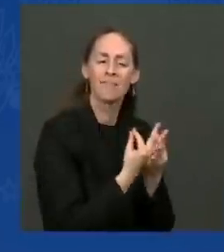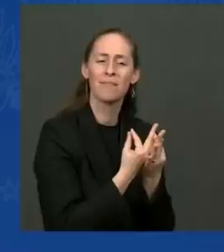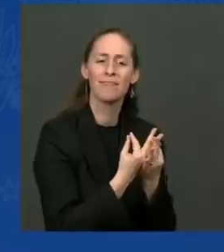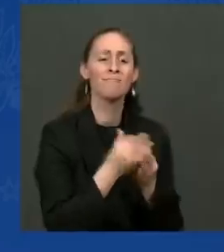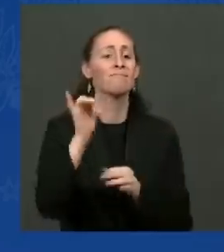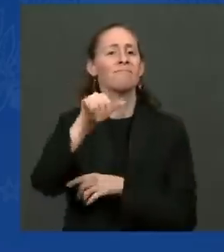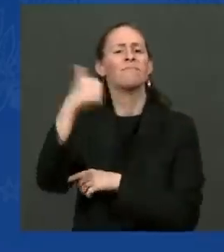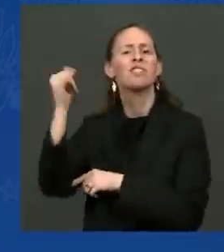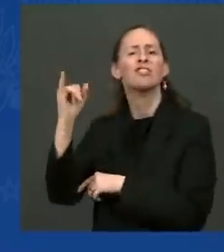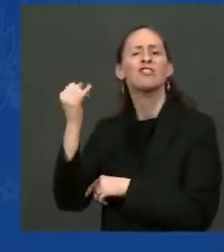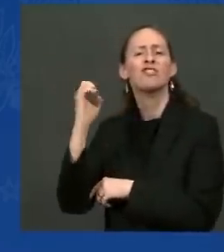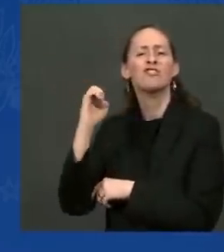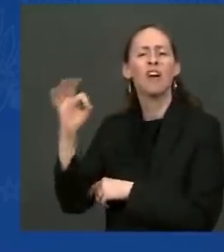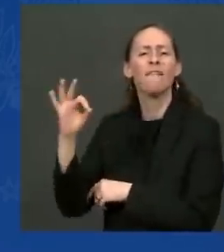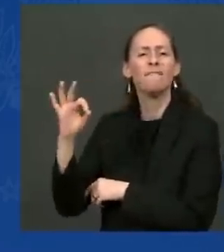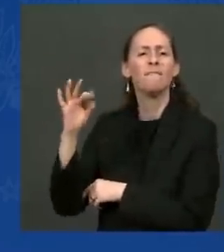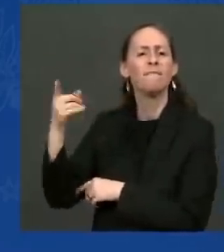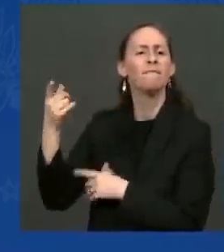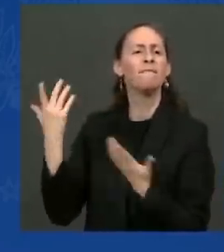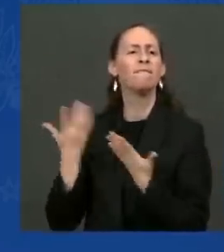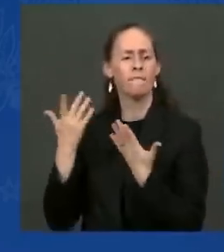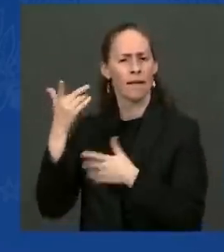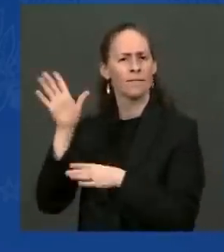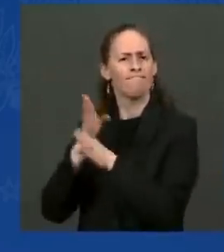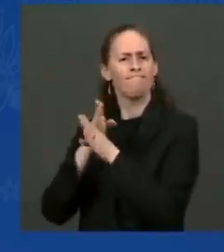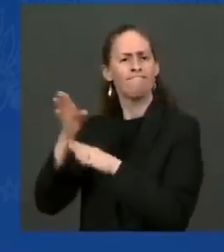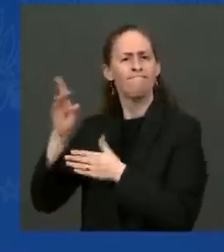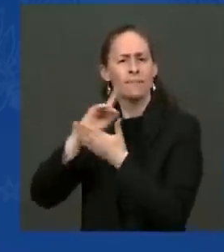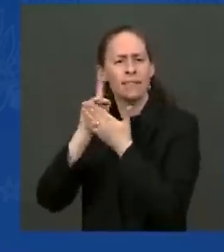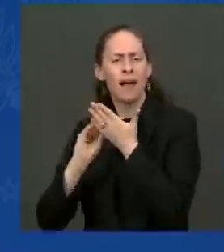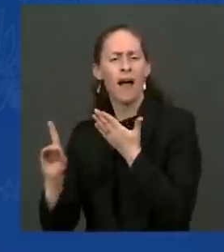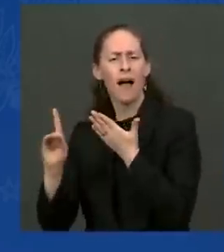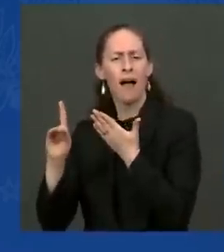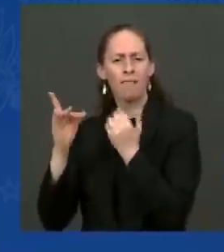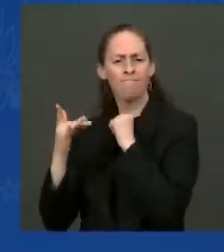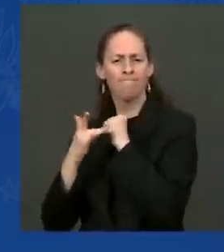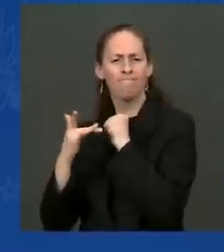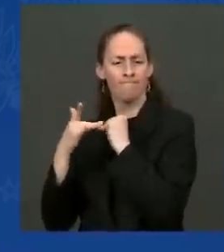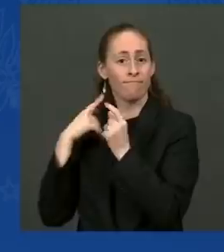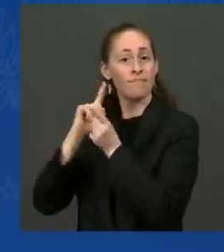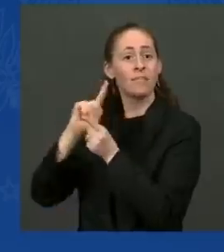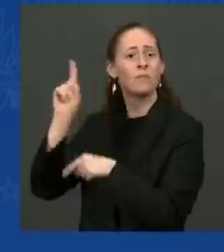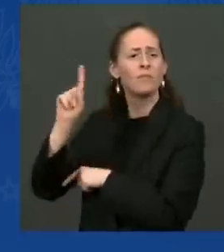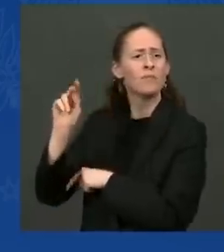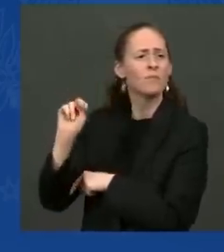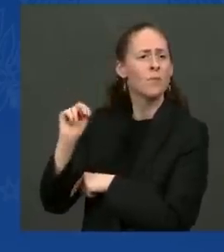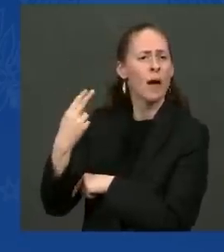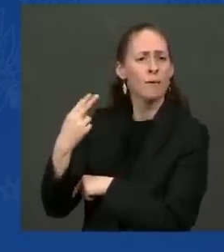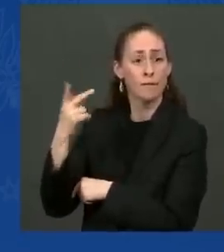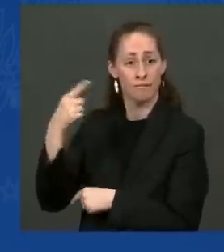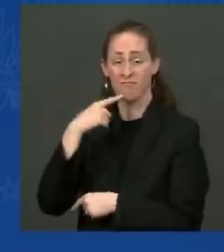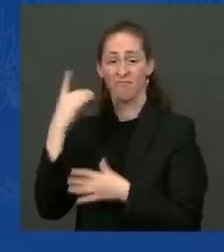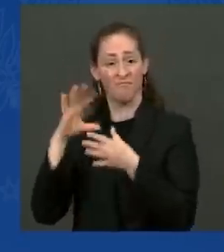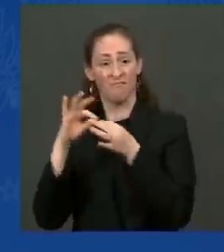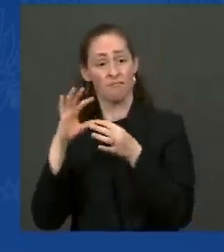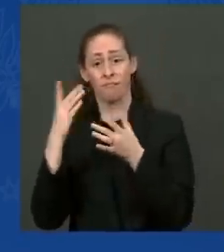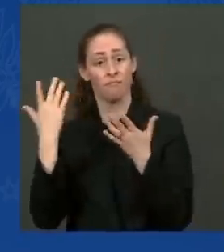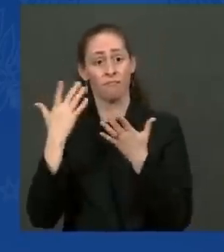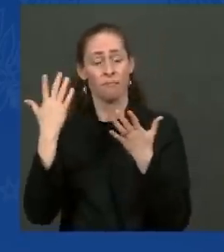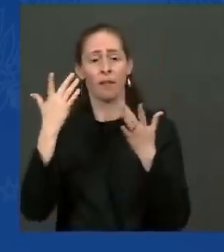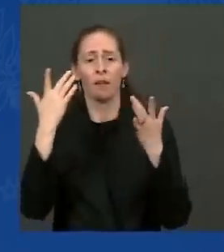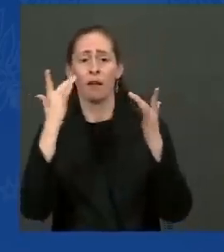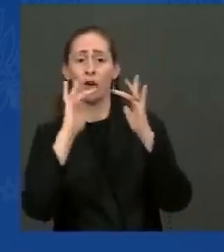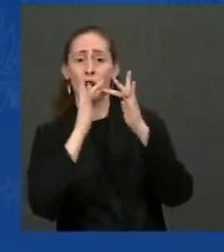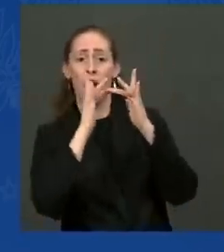a line design technician I met with in New Hampshire. He attaches fiber to utility poles to keep up with the